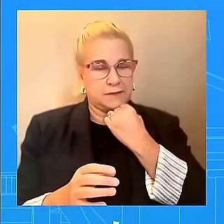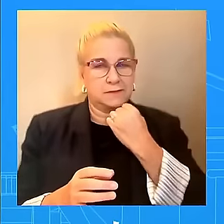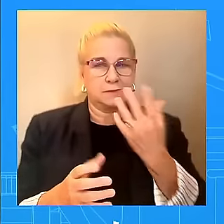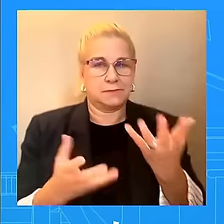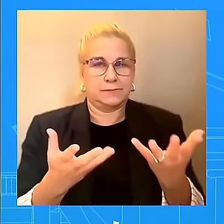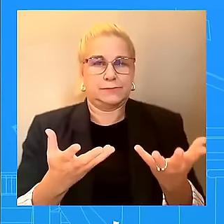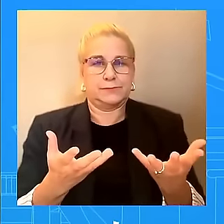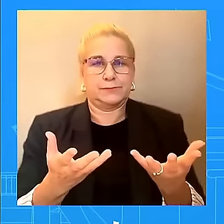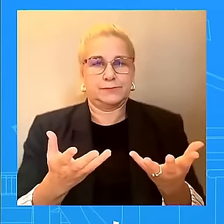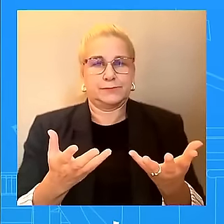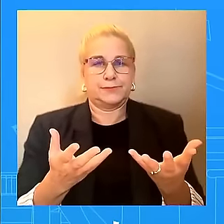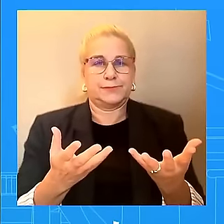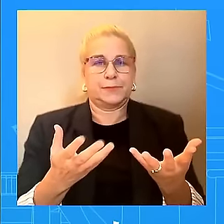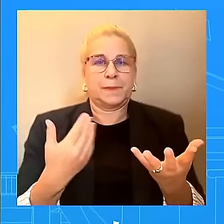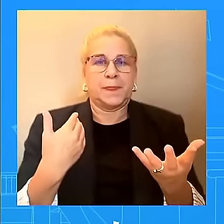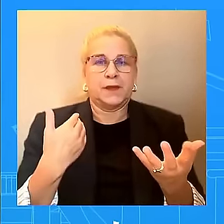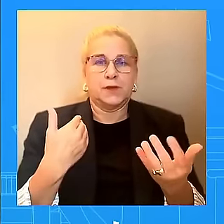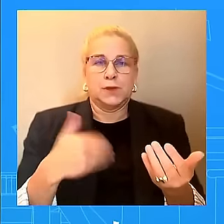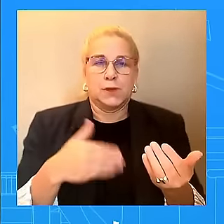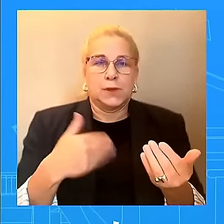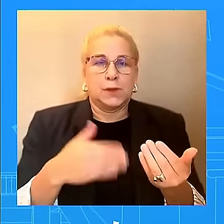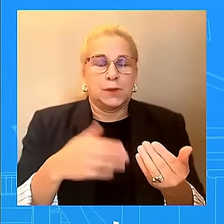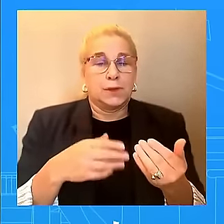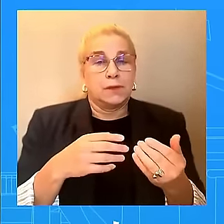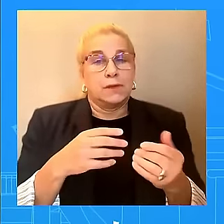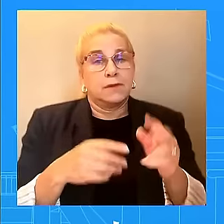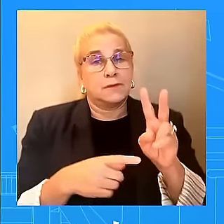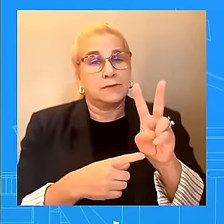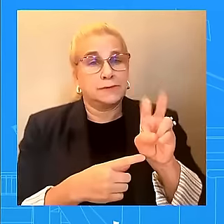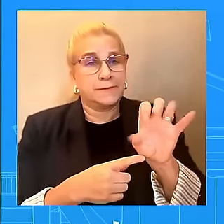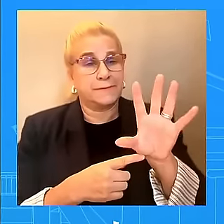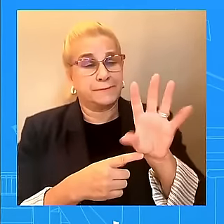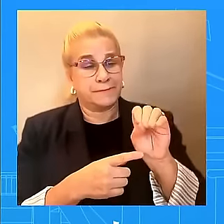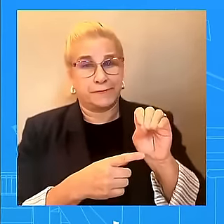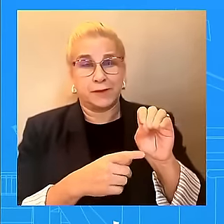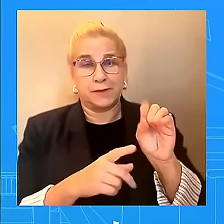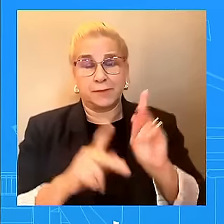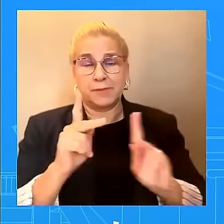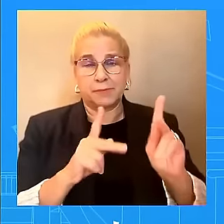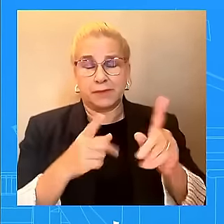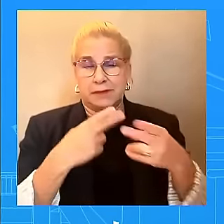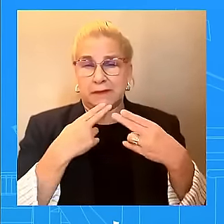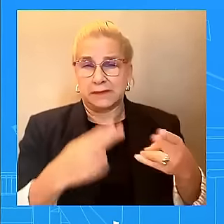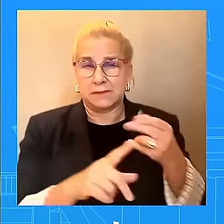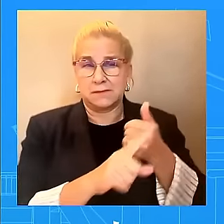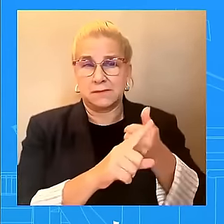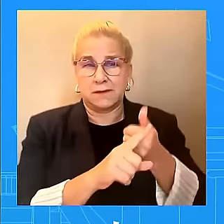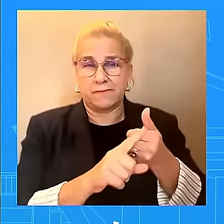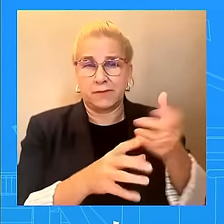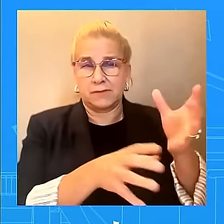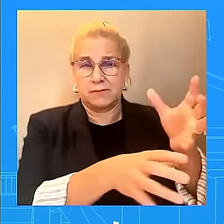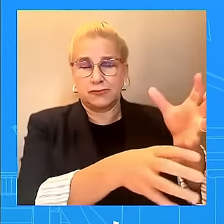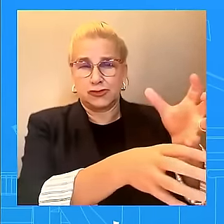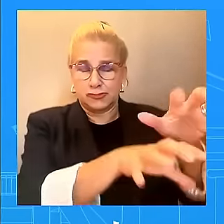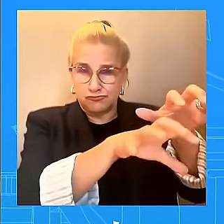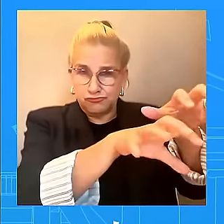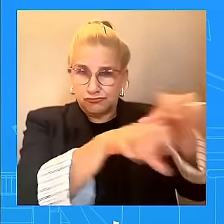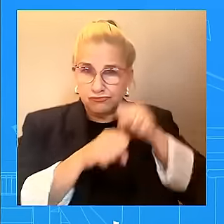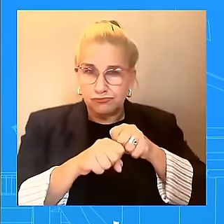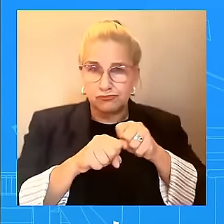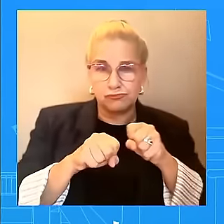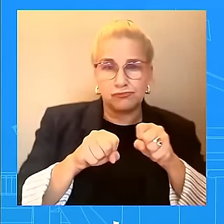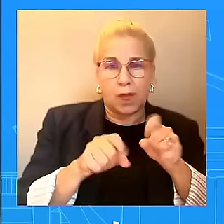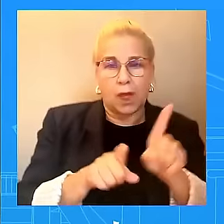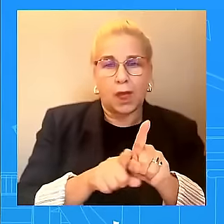innocents, including 12 Americans, who were taken hostage. The President has met